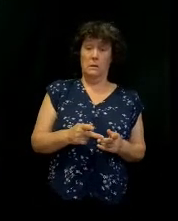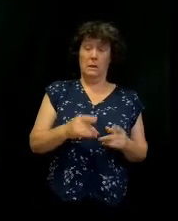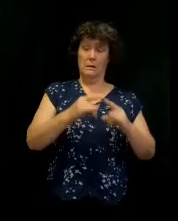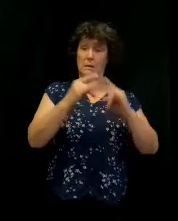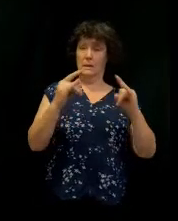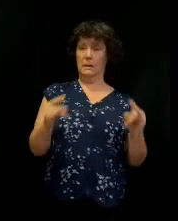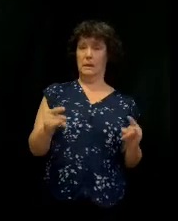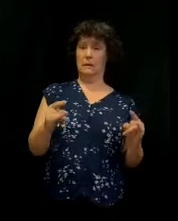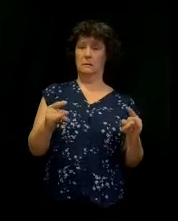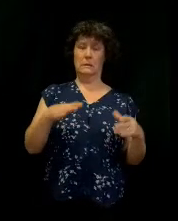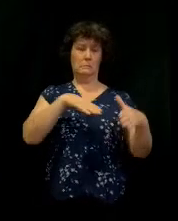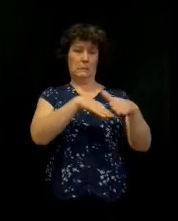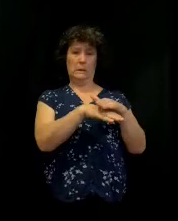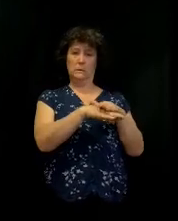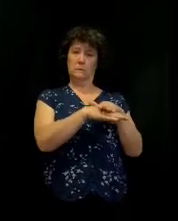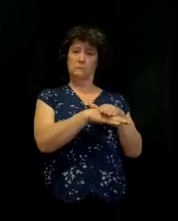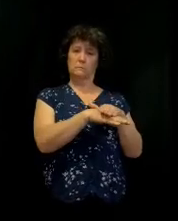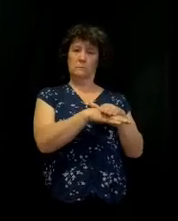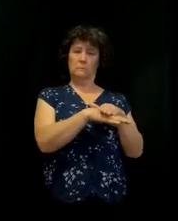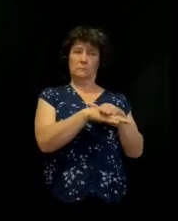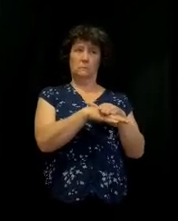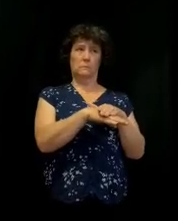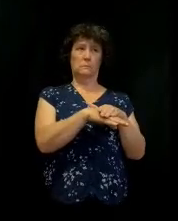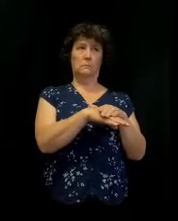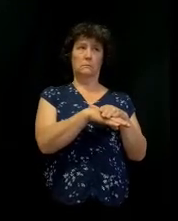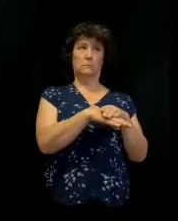A tent. For it.